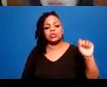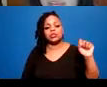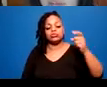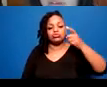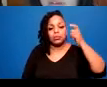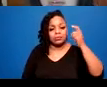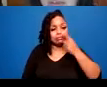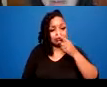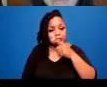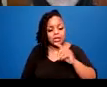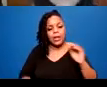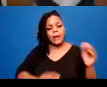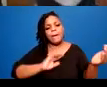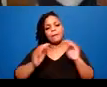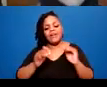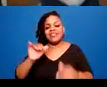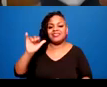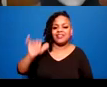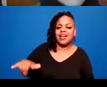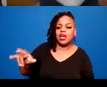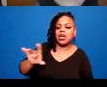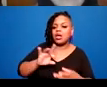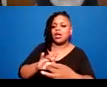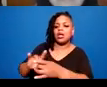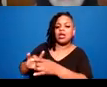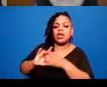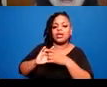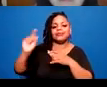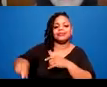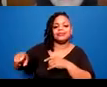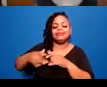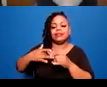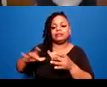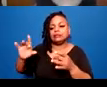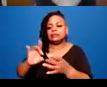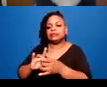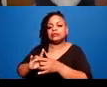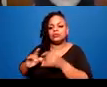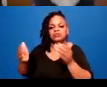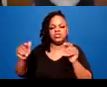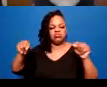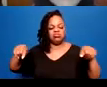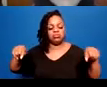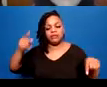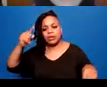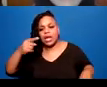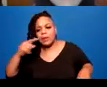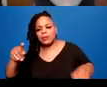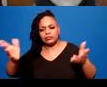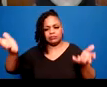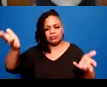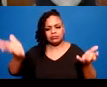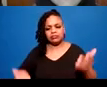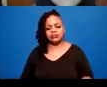Yes. And I think that this is a key time where we are having to make choices every day